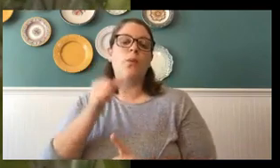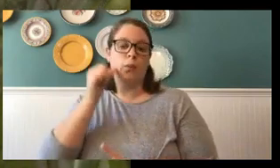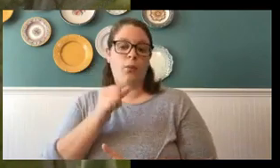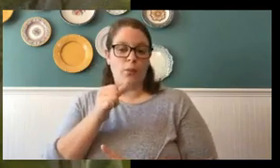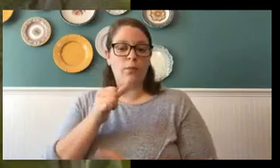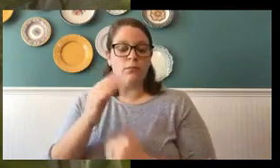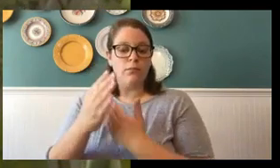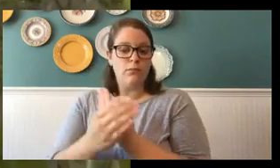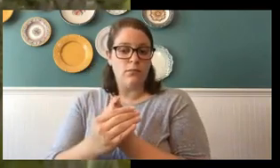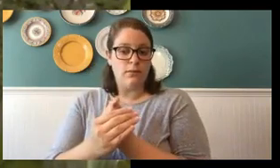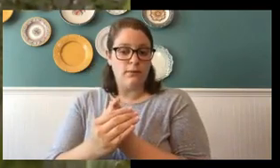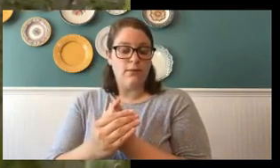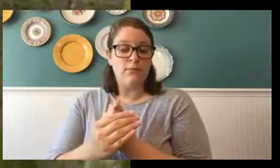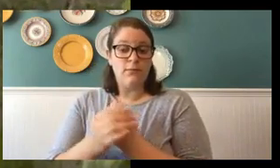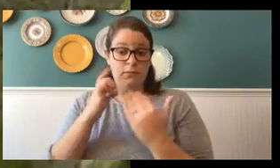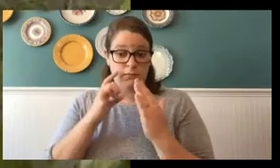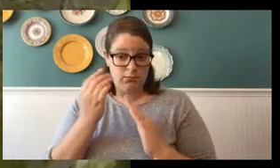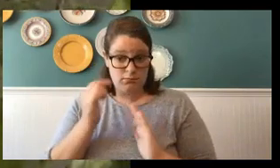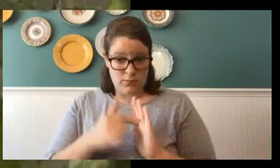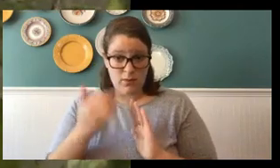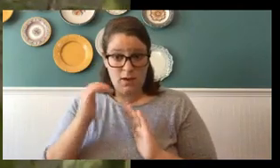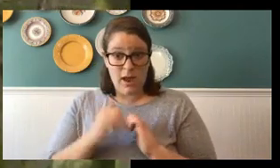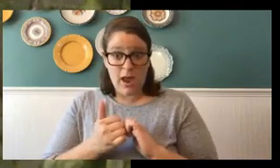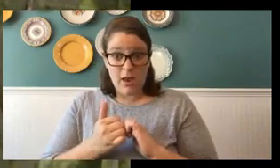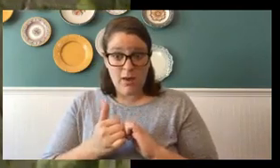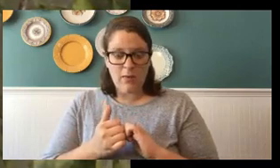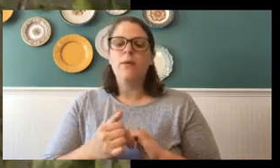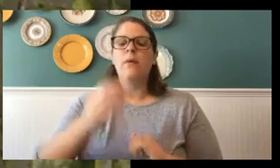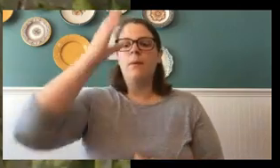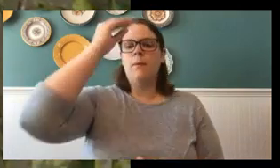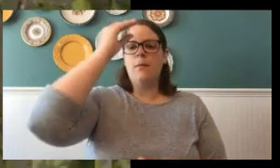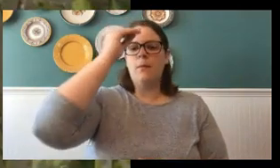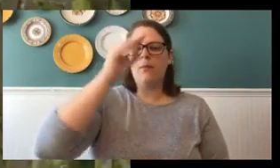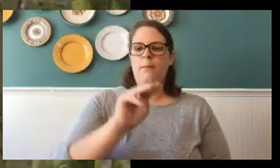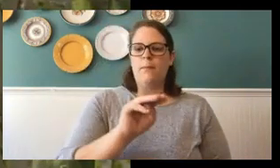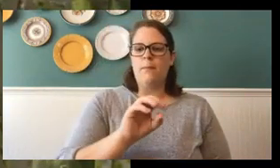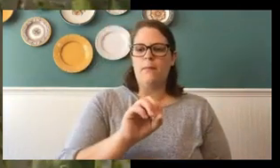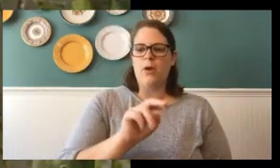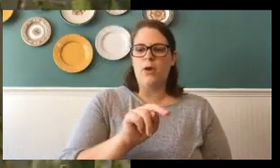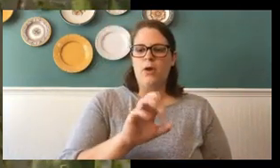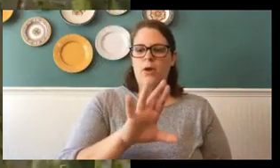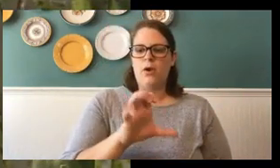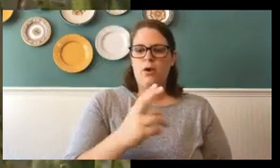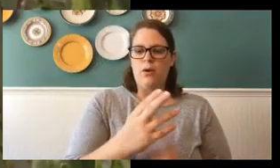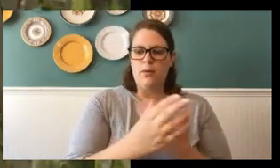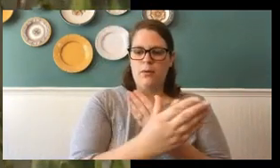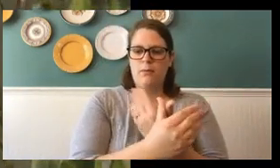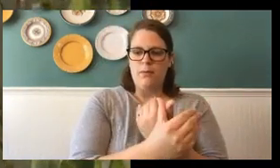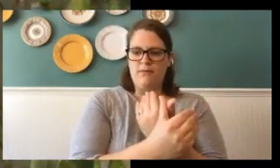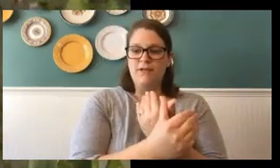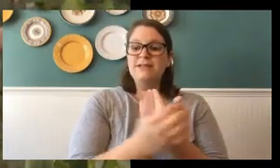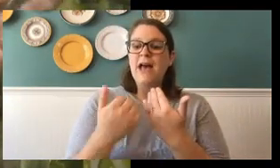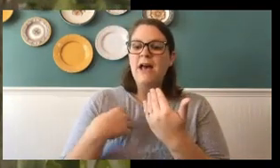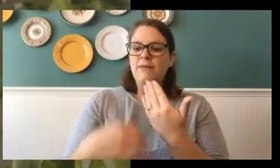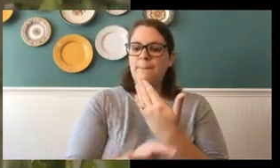butterfly. Because boy monarch butterflies have a very specific dot right in the bottom of their hind